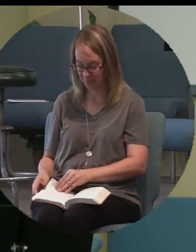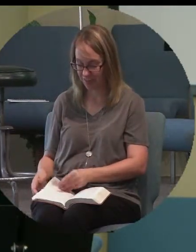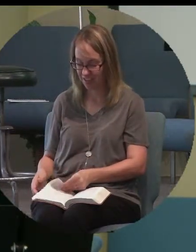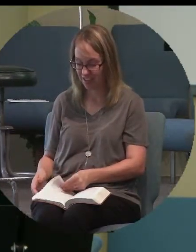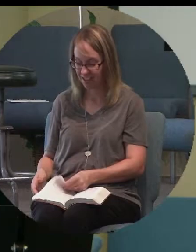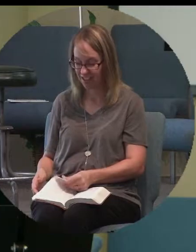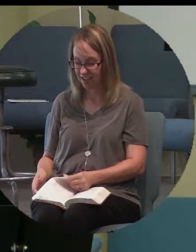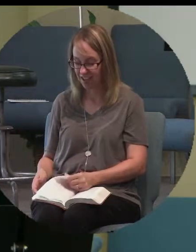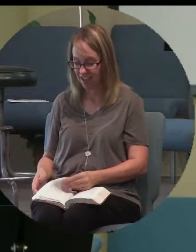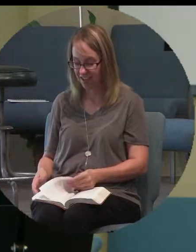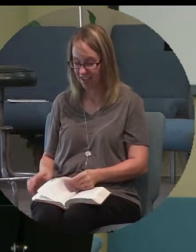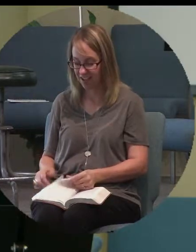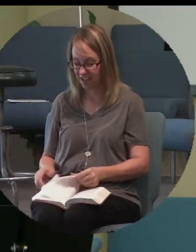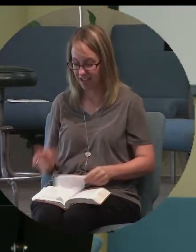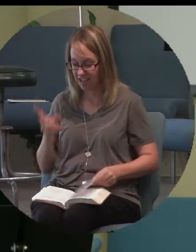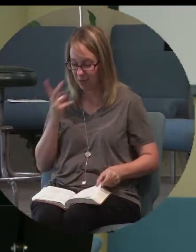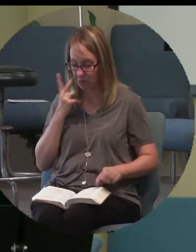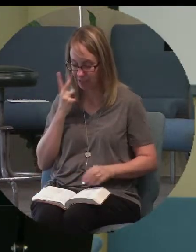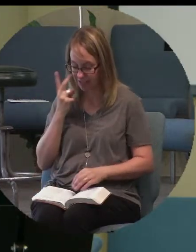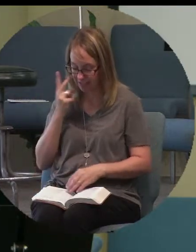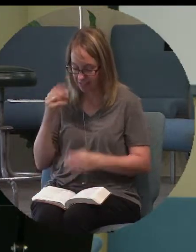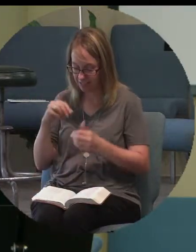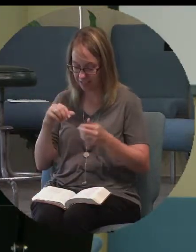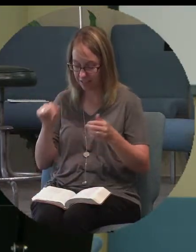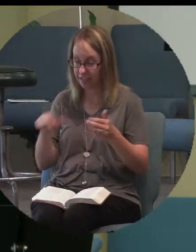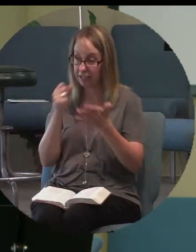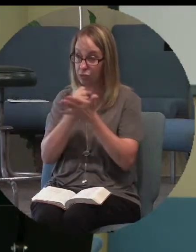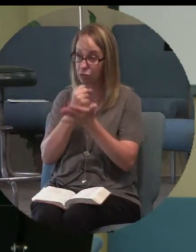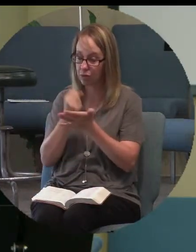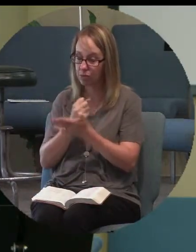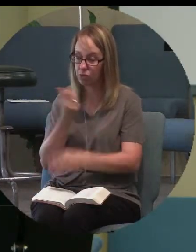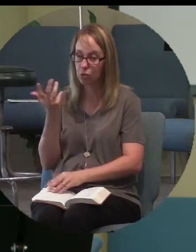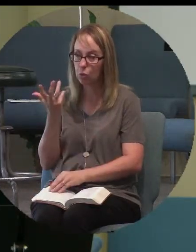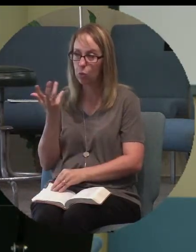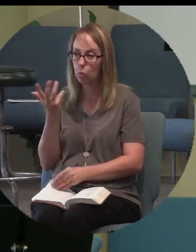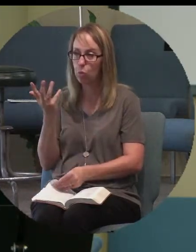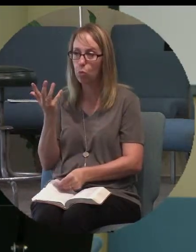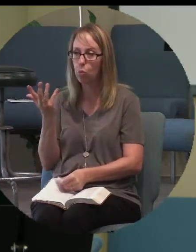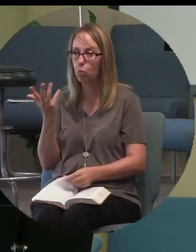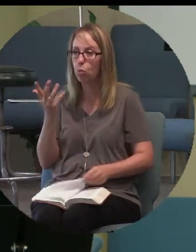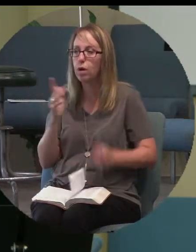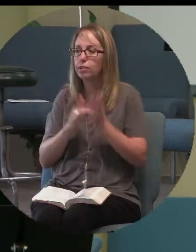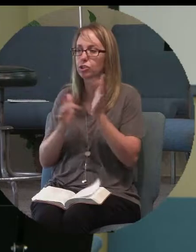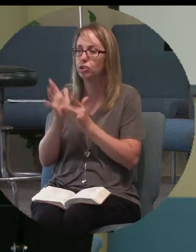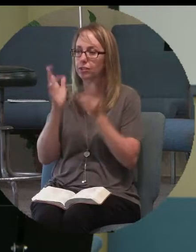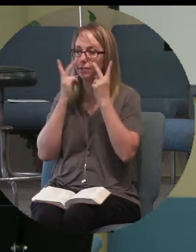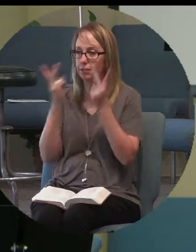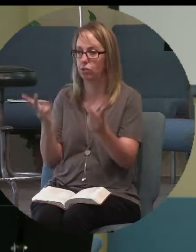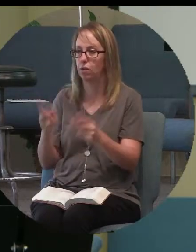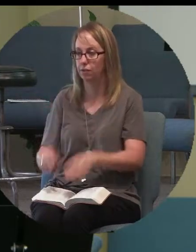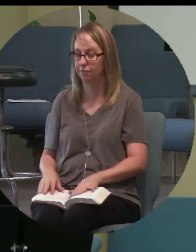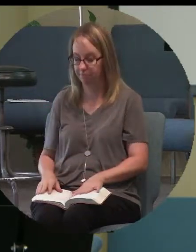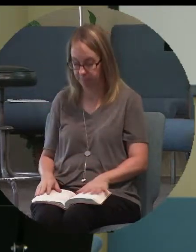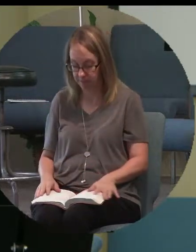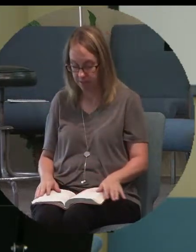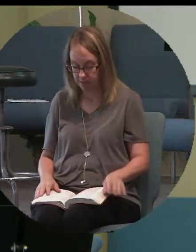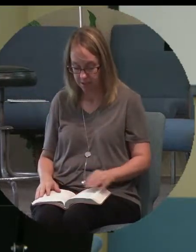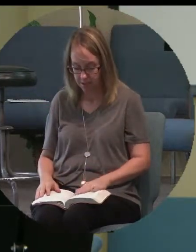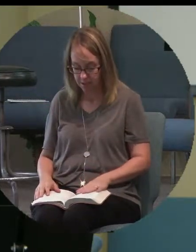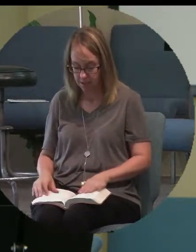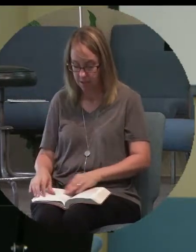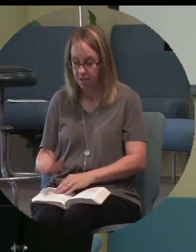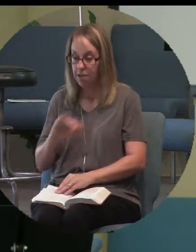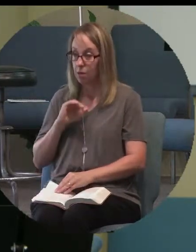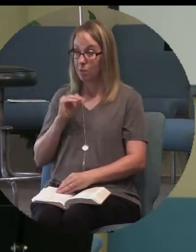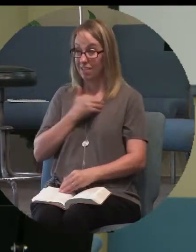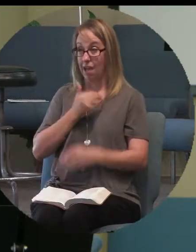want us to see in Scripture what Jesus saw. Because when we look out at our